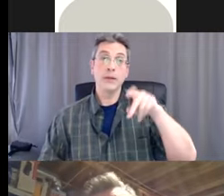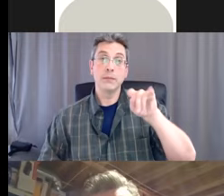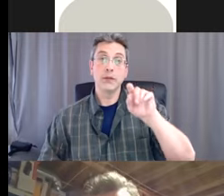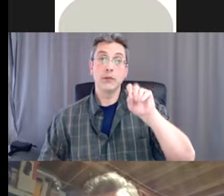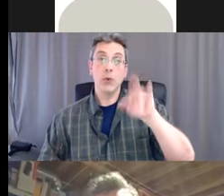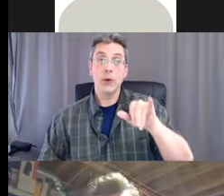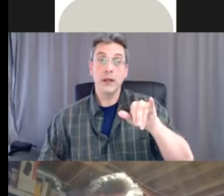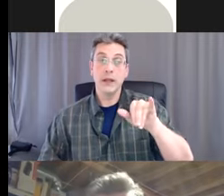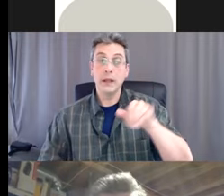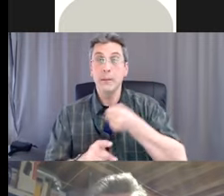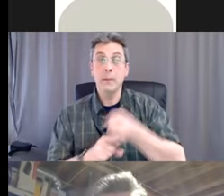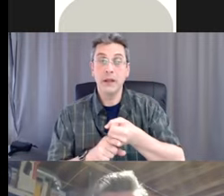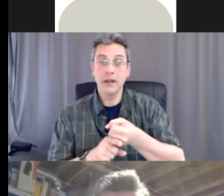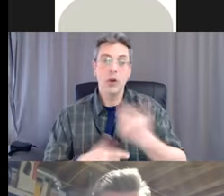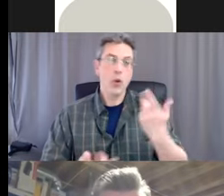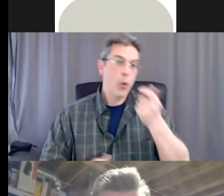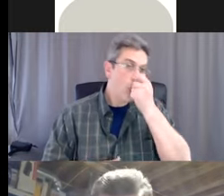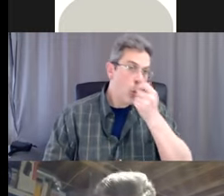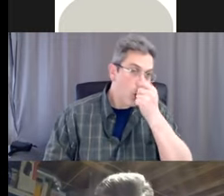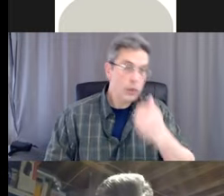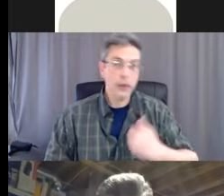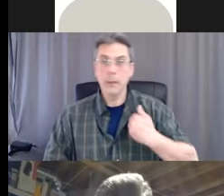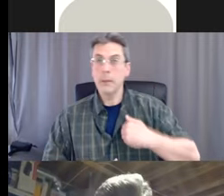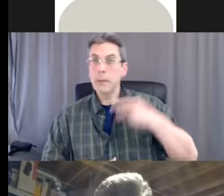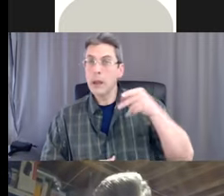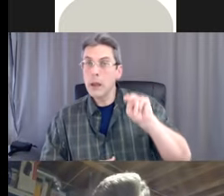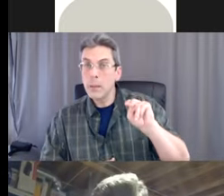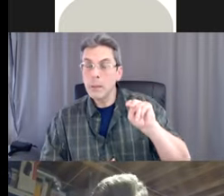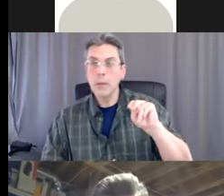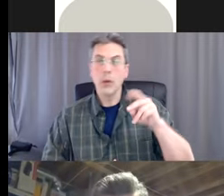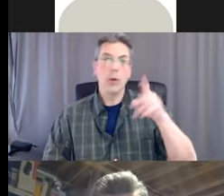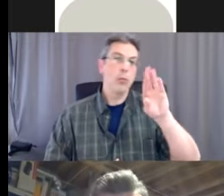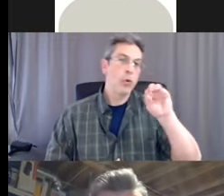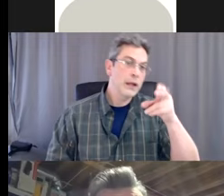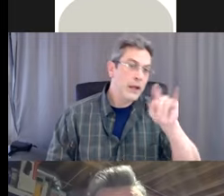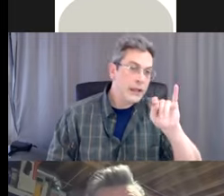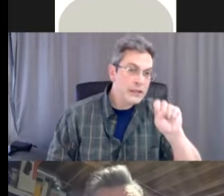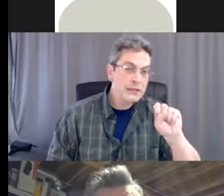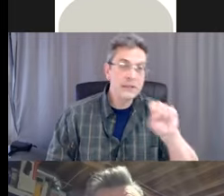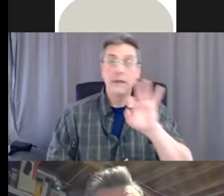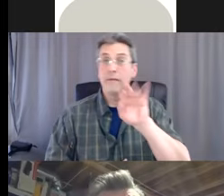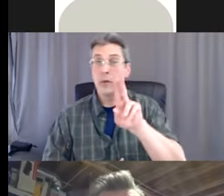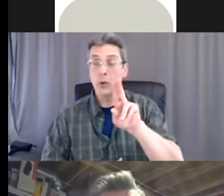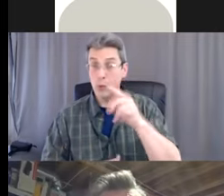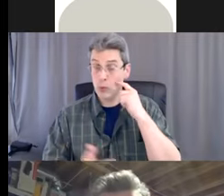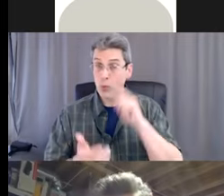this year. And that's because we've been physical distancing. Not as great as we should be, but it's because we've been physical distancing.